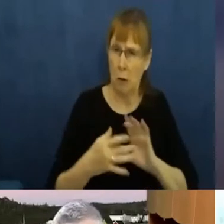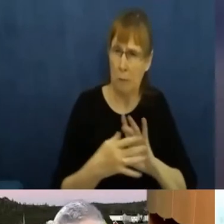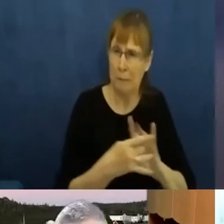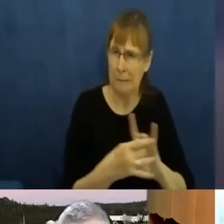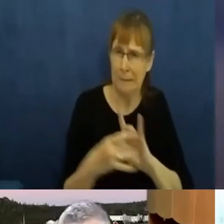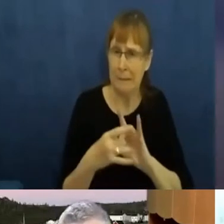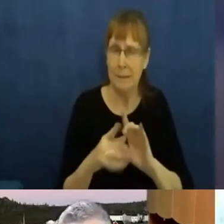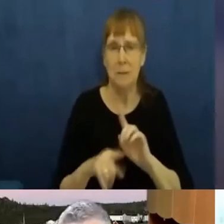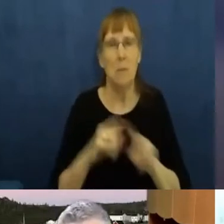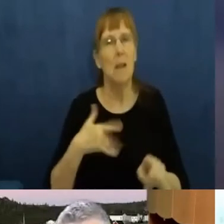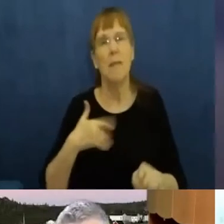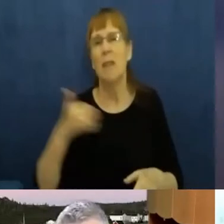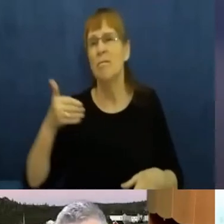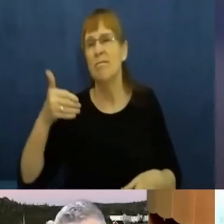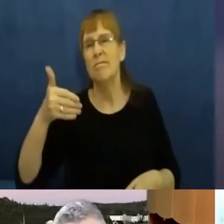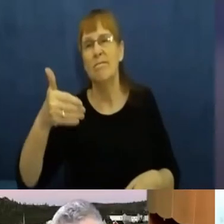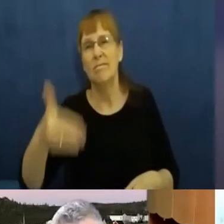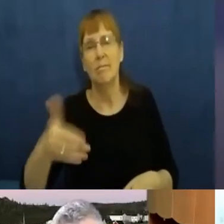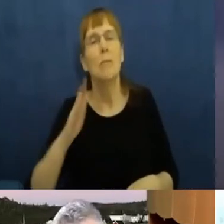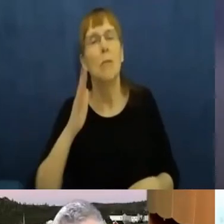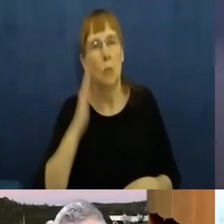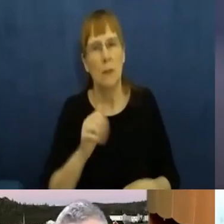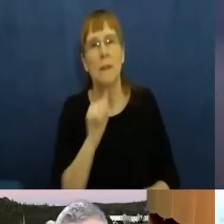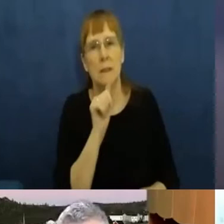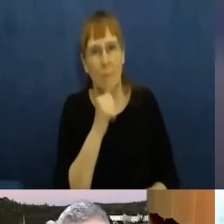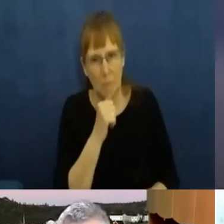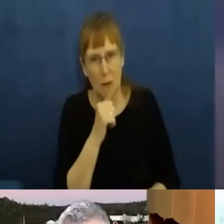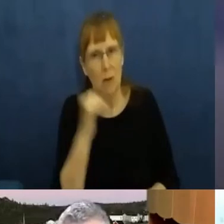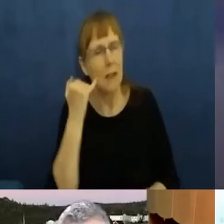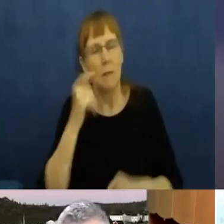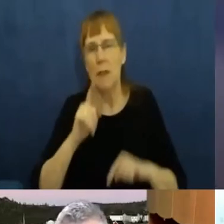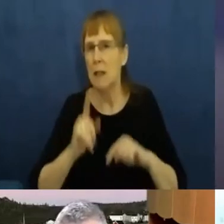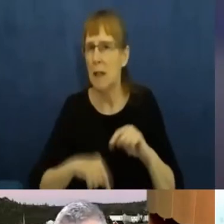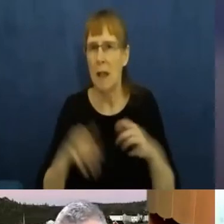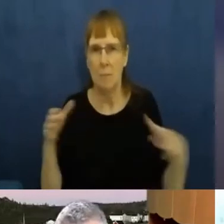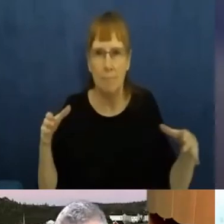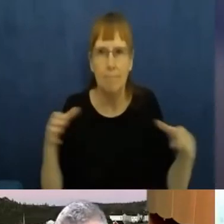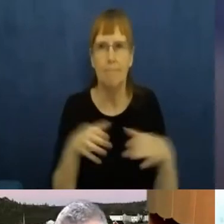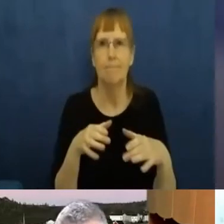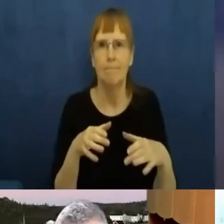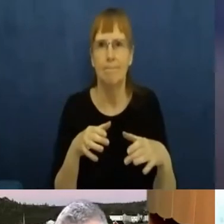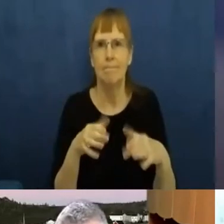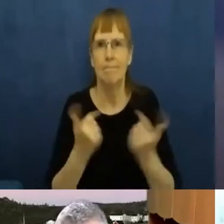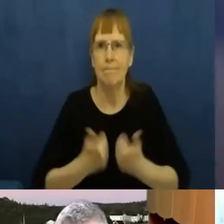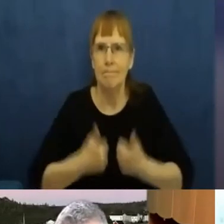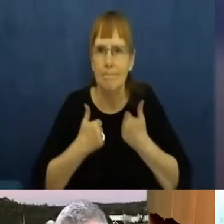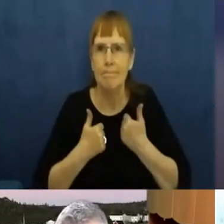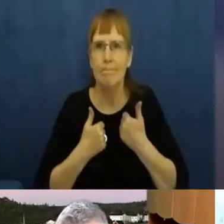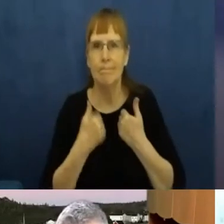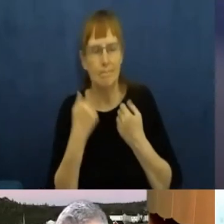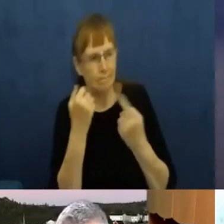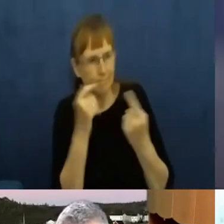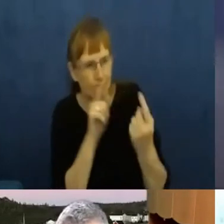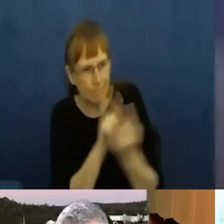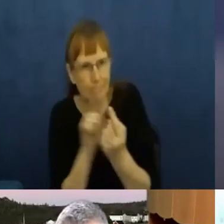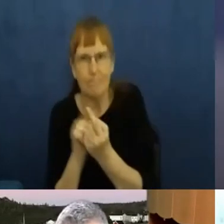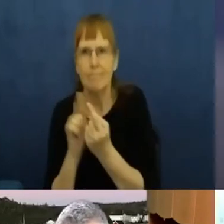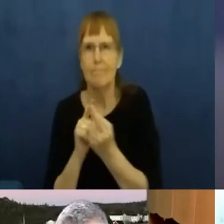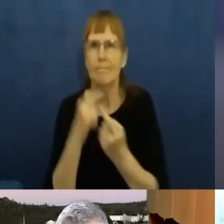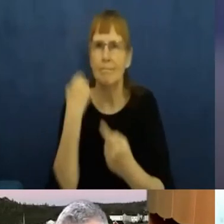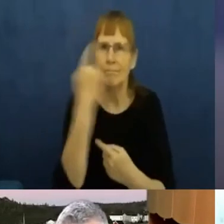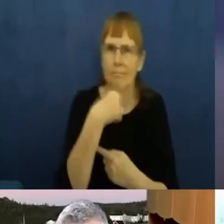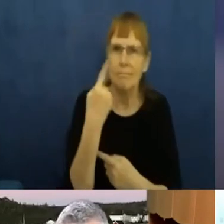we're going to suffer if we don't have an opportunity to meet face to face and to talk through to talk through the